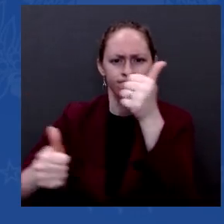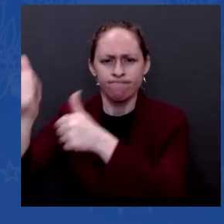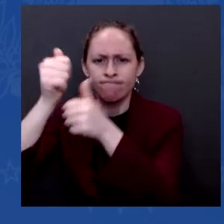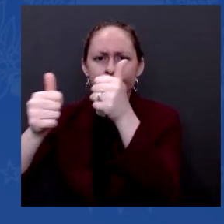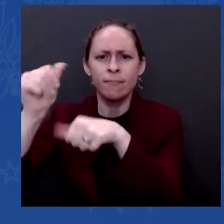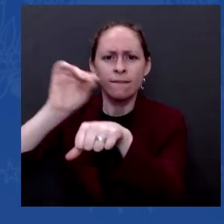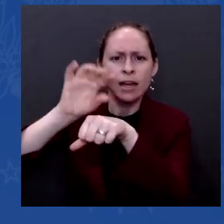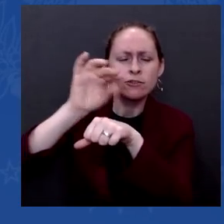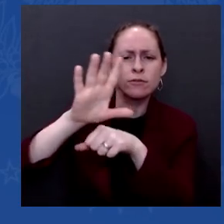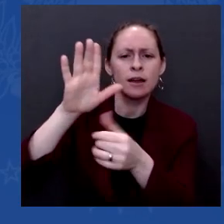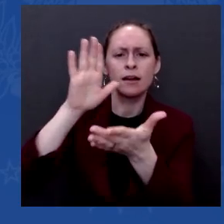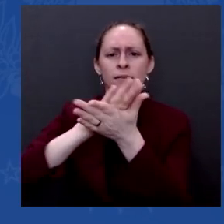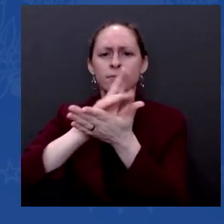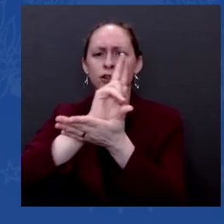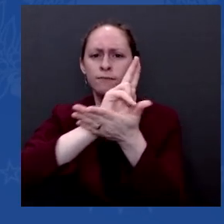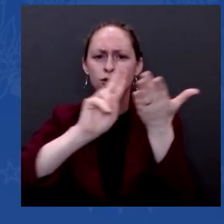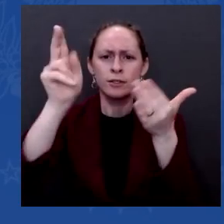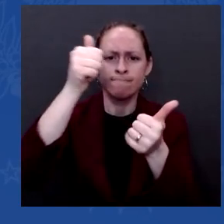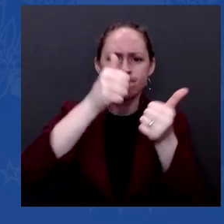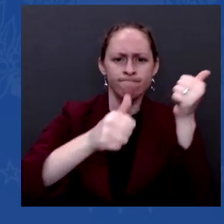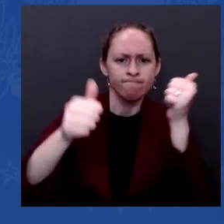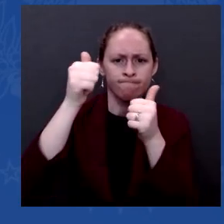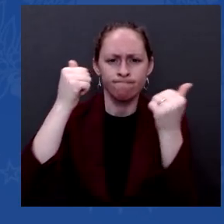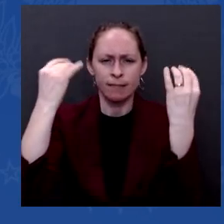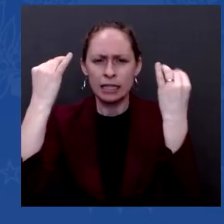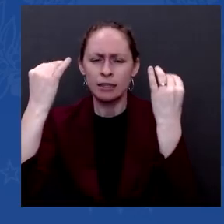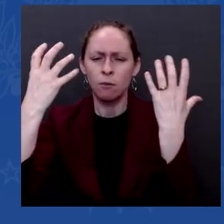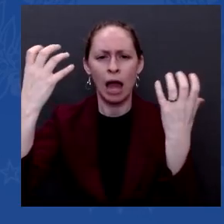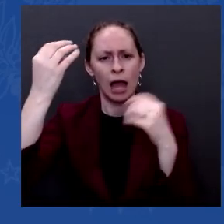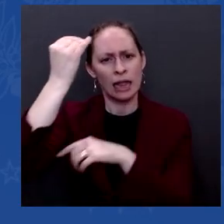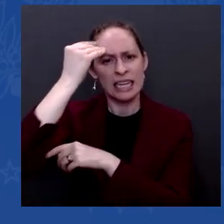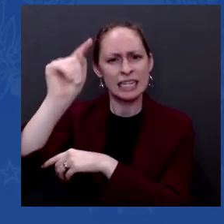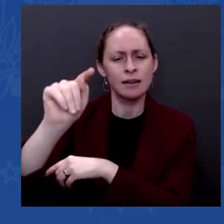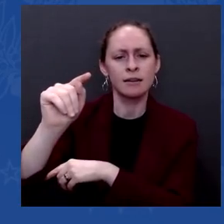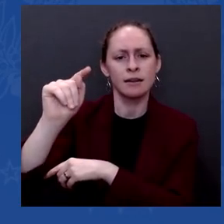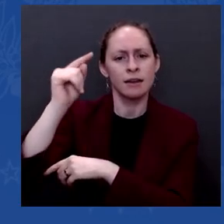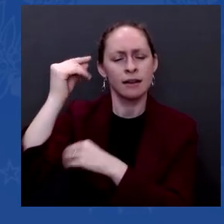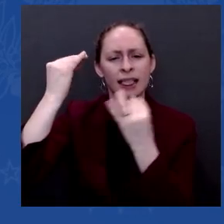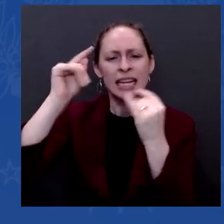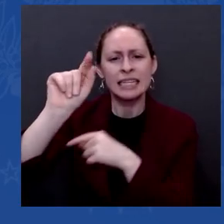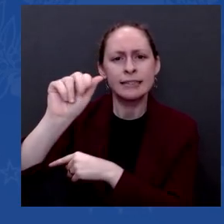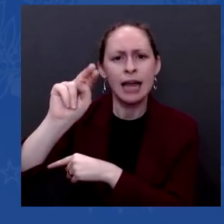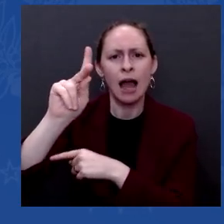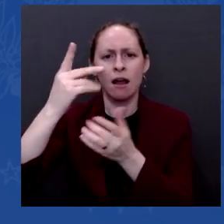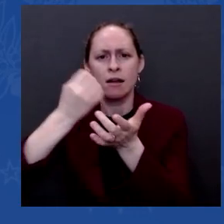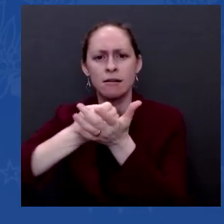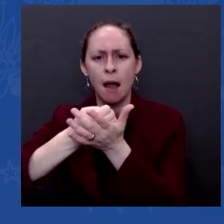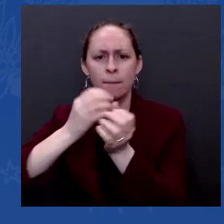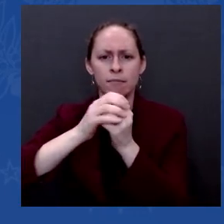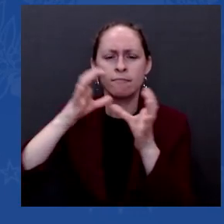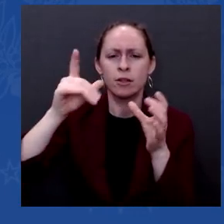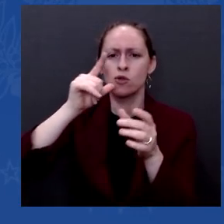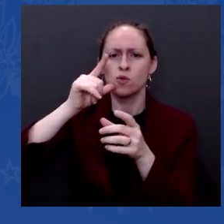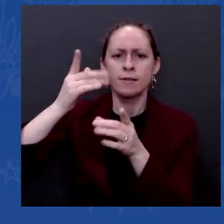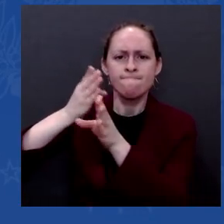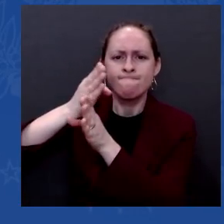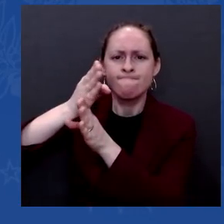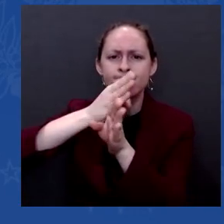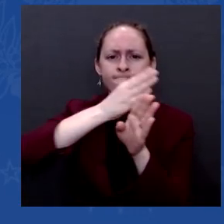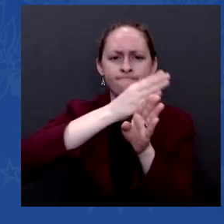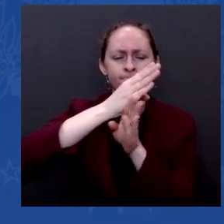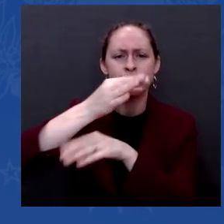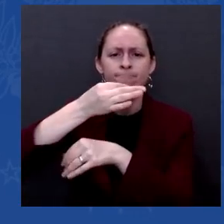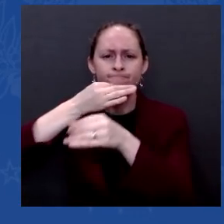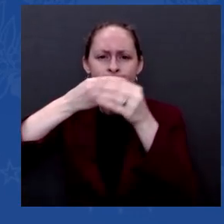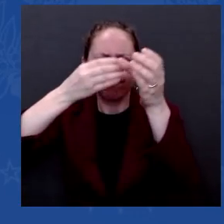just like I did early on, bringing in presidents and historians to get their perspective on what we should be doing, seeking more